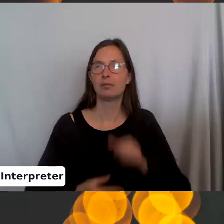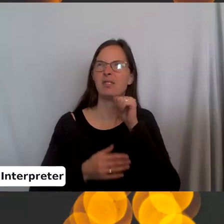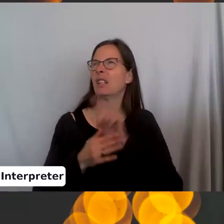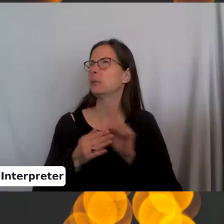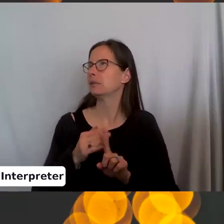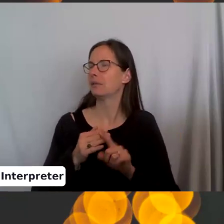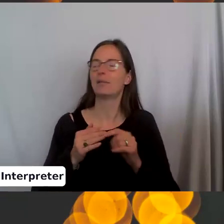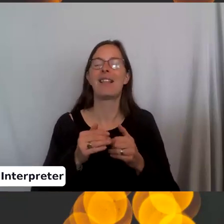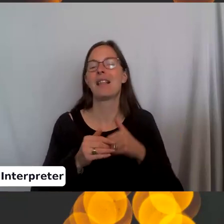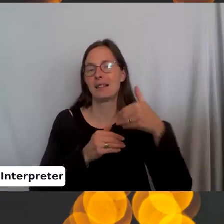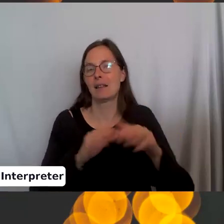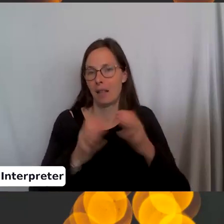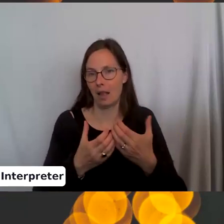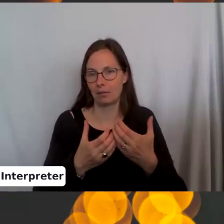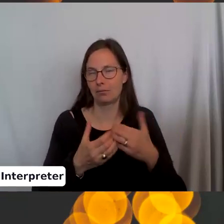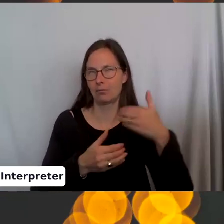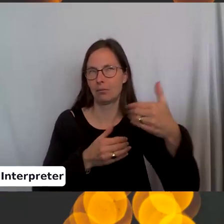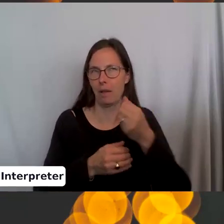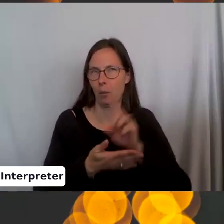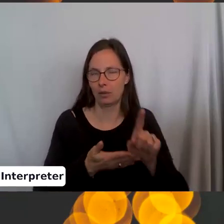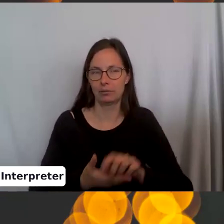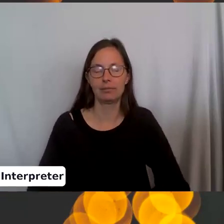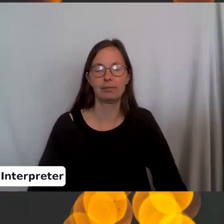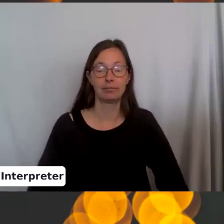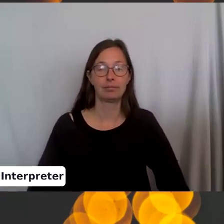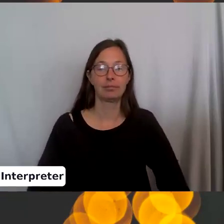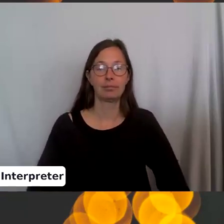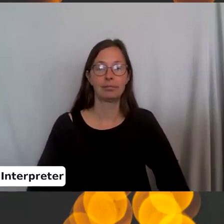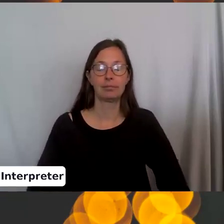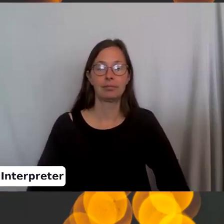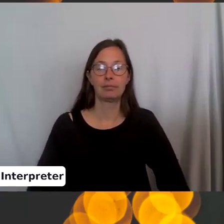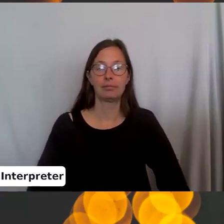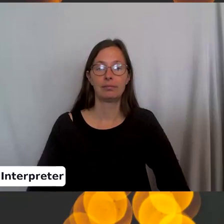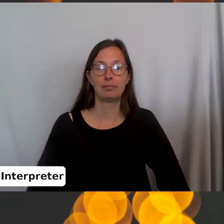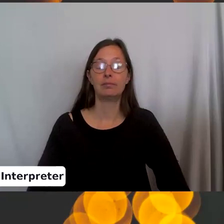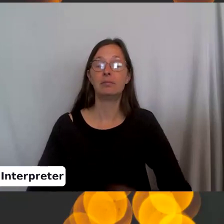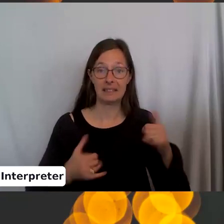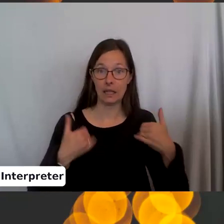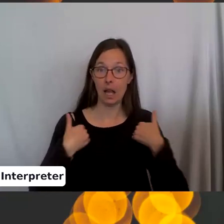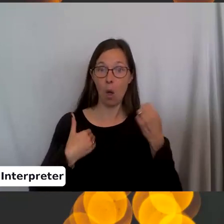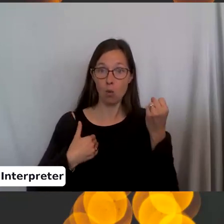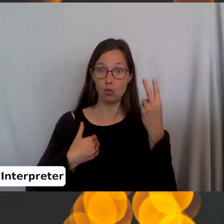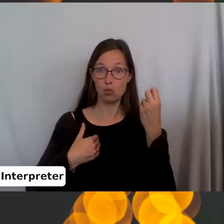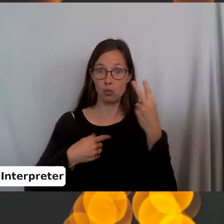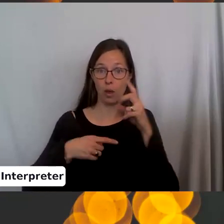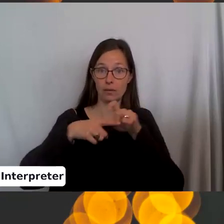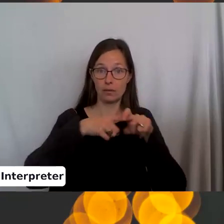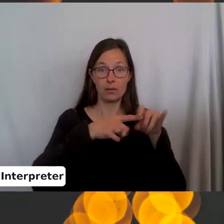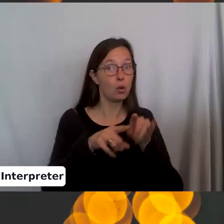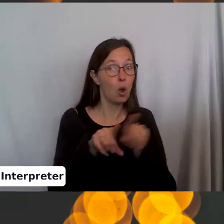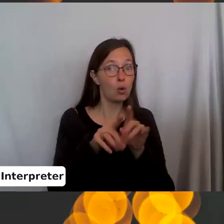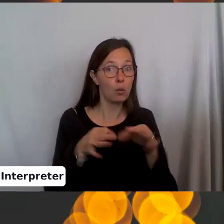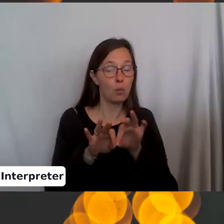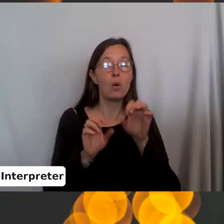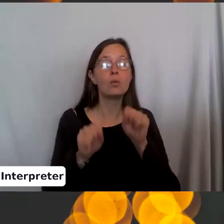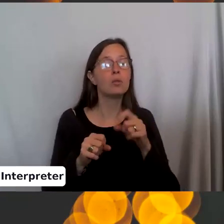week, the next time, which is in a few weeks. Okay, so you still have 12 stitches, which is also something important to do. should count